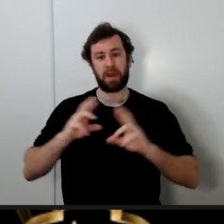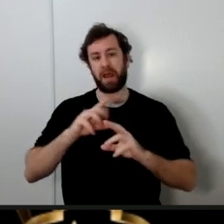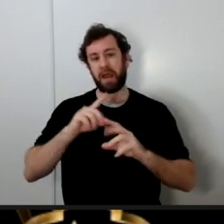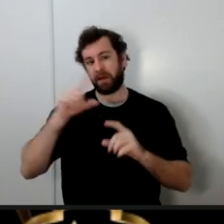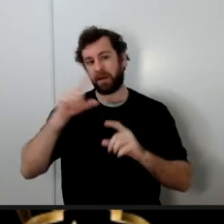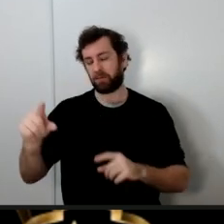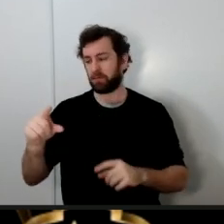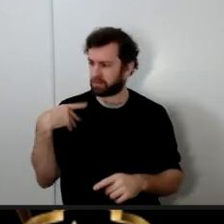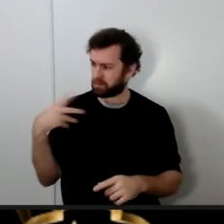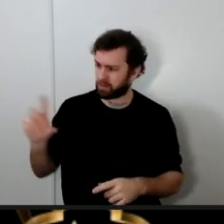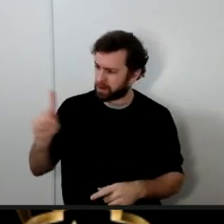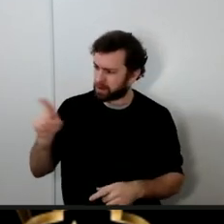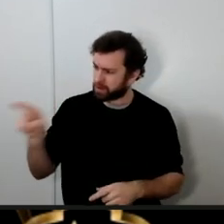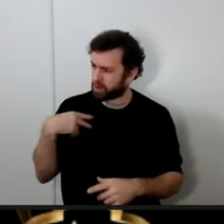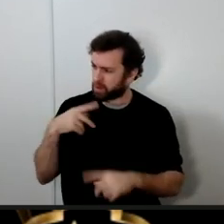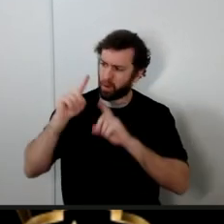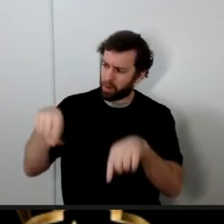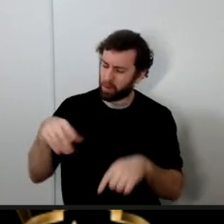Rasulullah where are you going